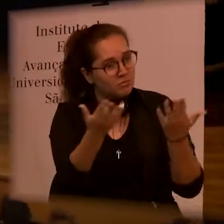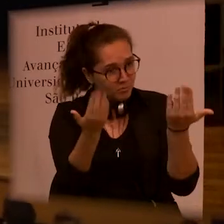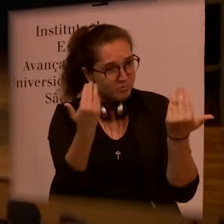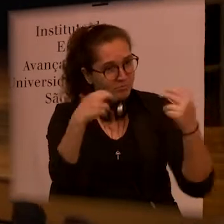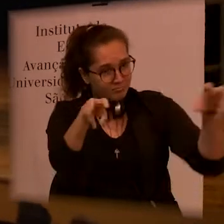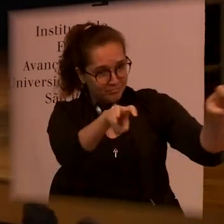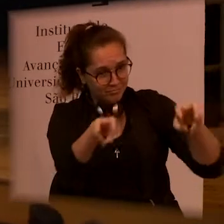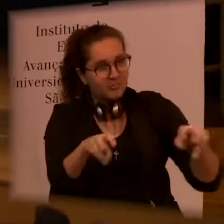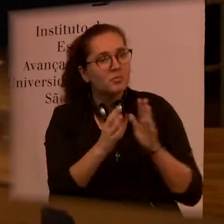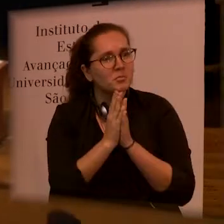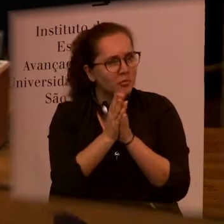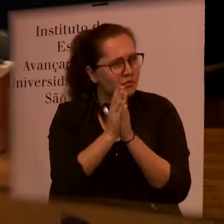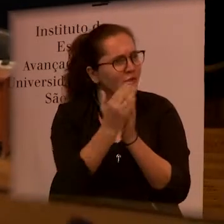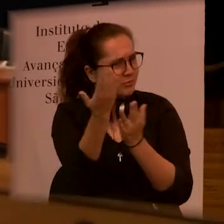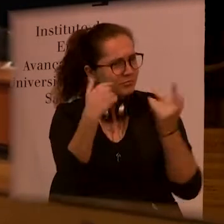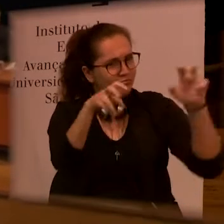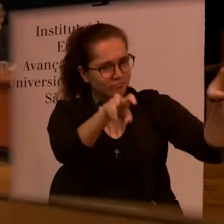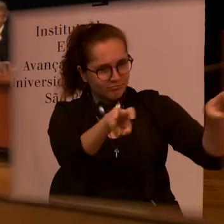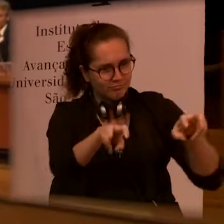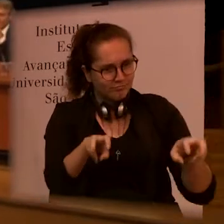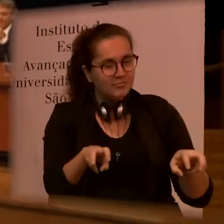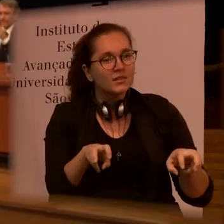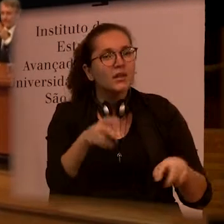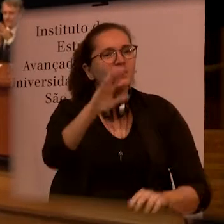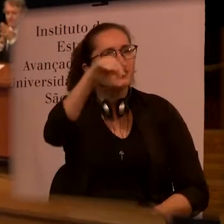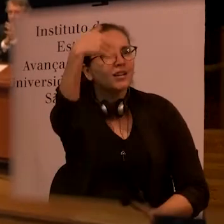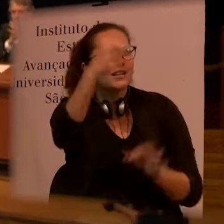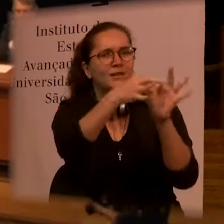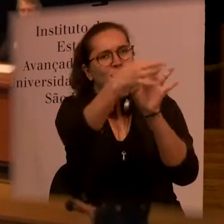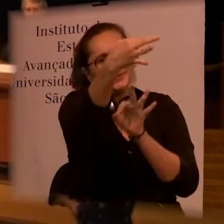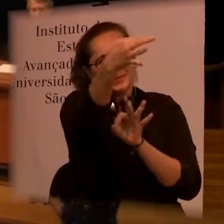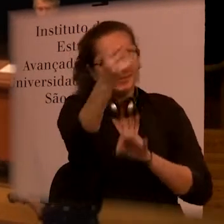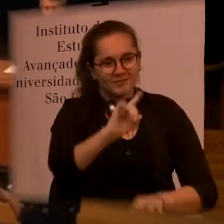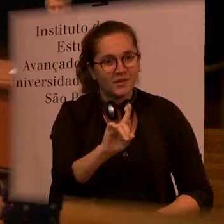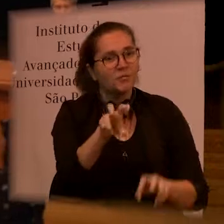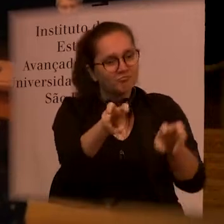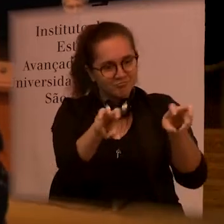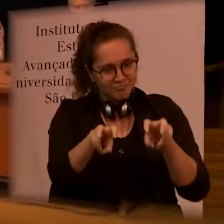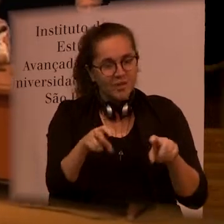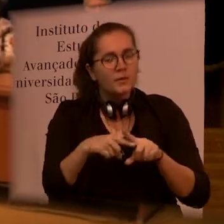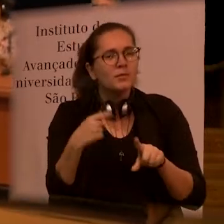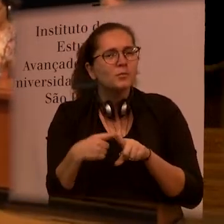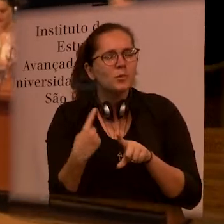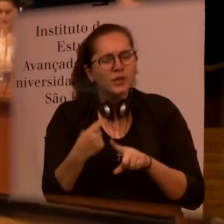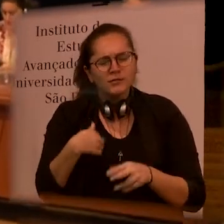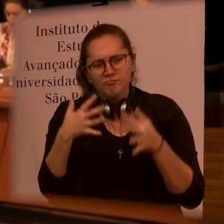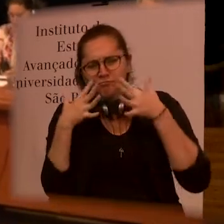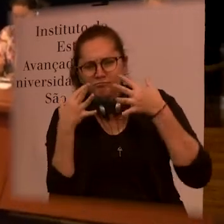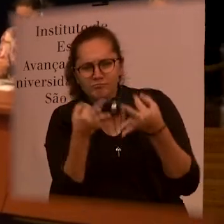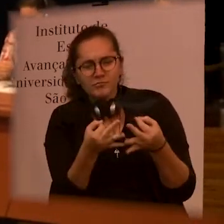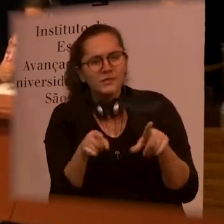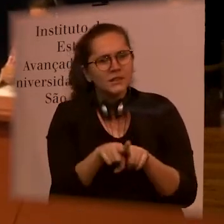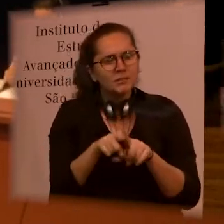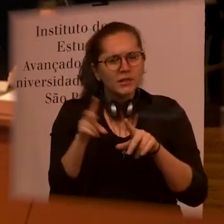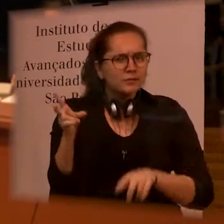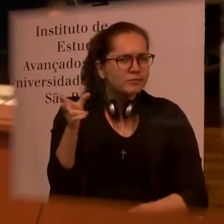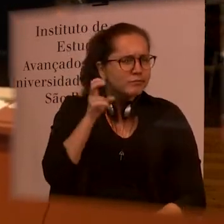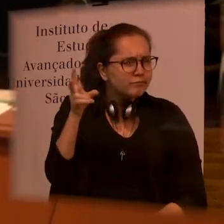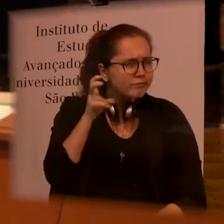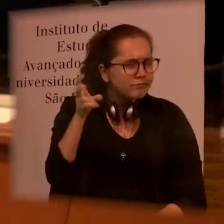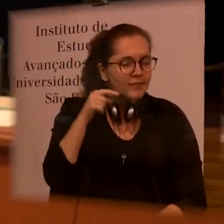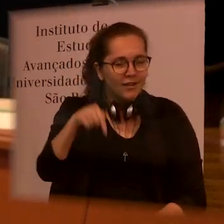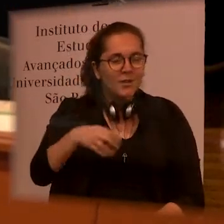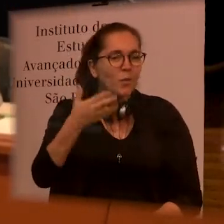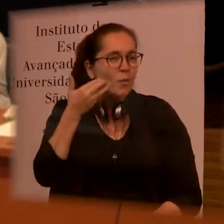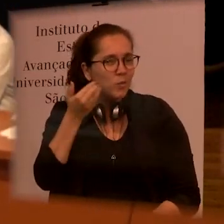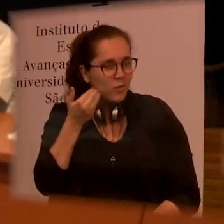invite you to come closer, please sit closer to us so that you can listen and enjoy